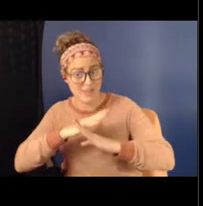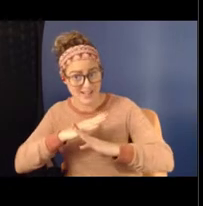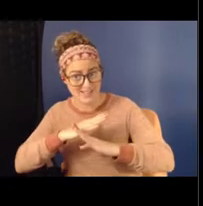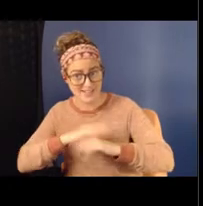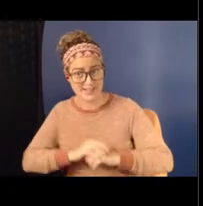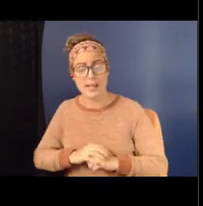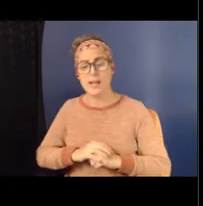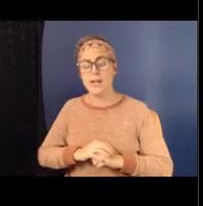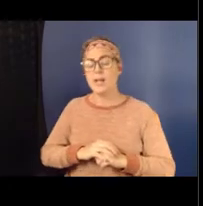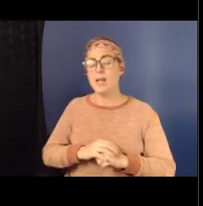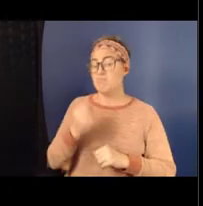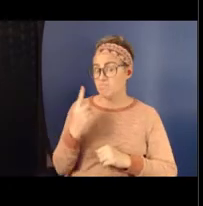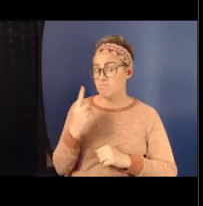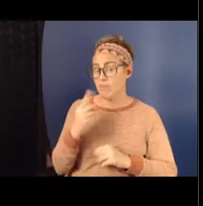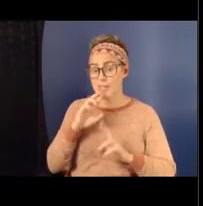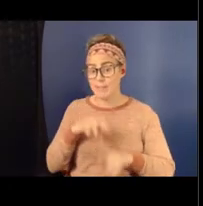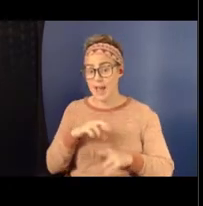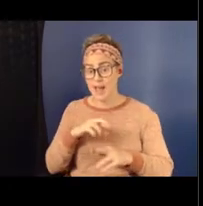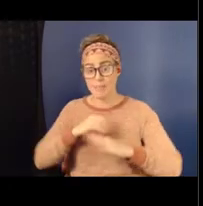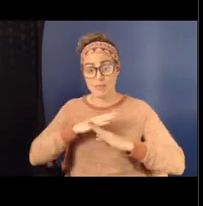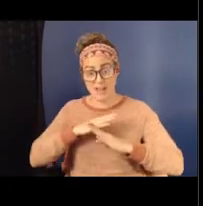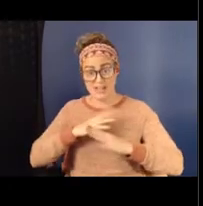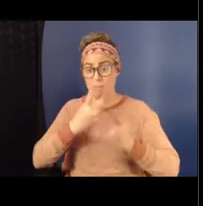often blurred, and we have to do both.